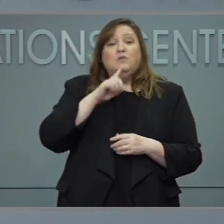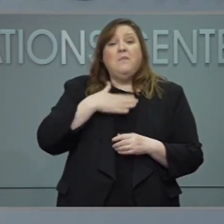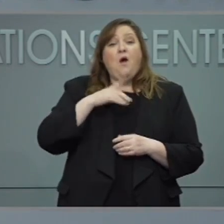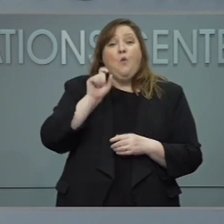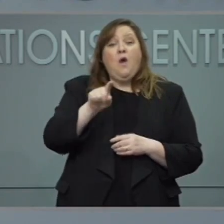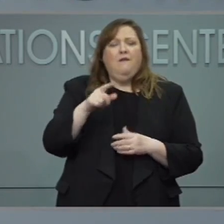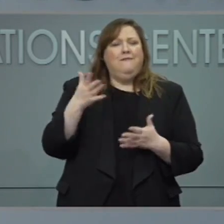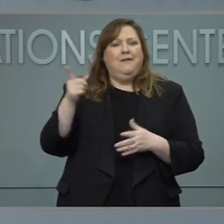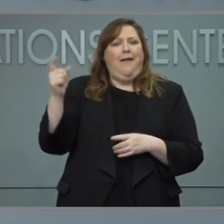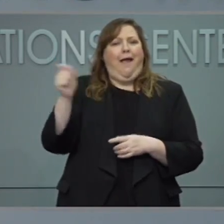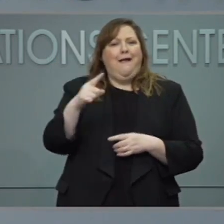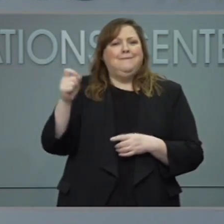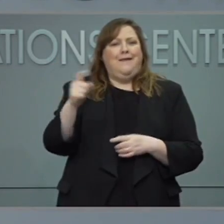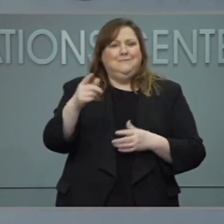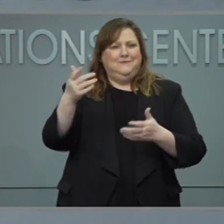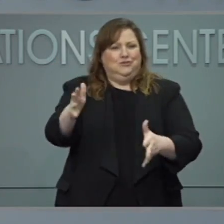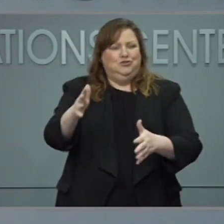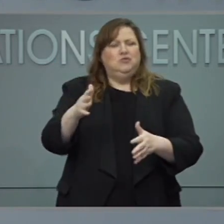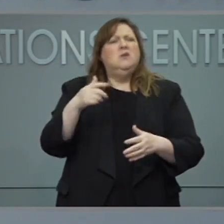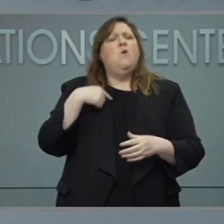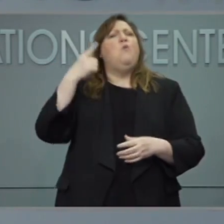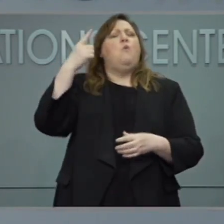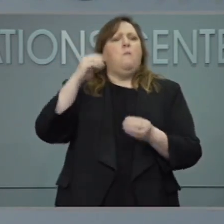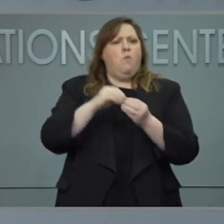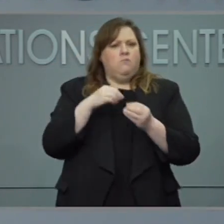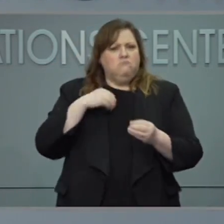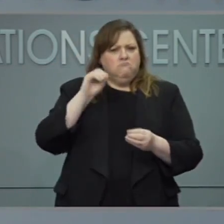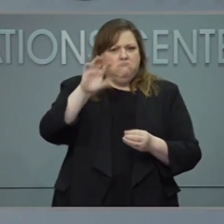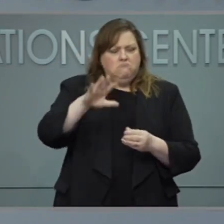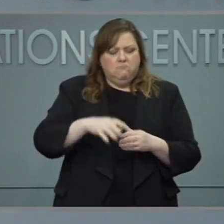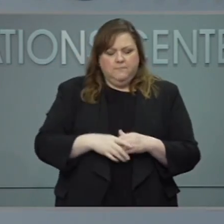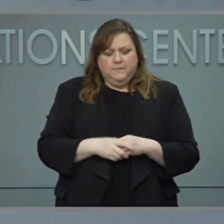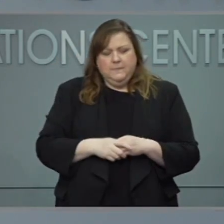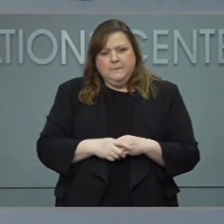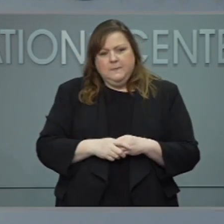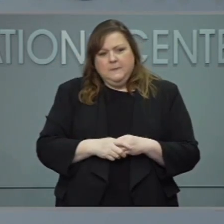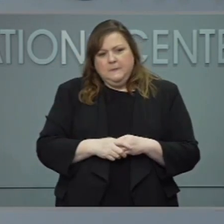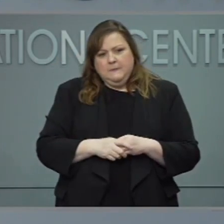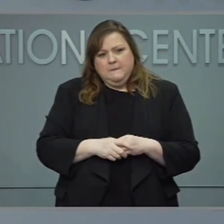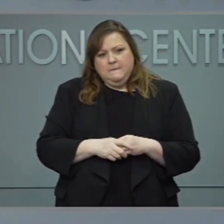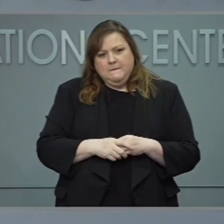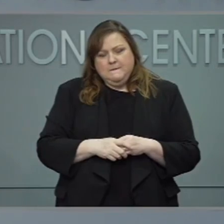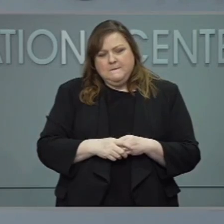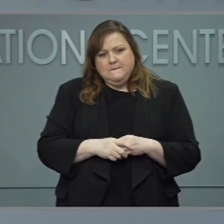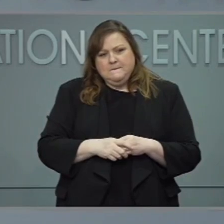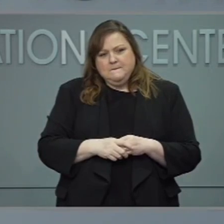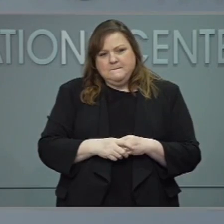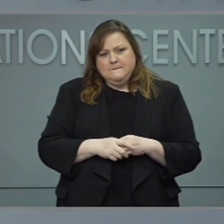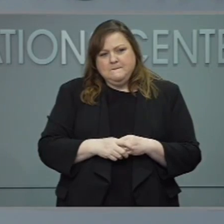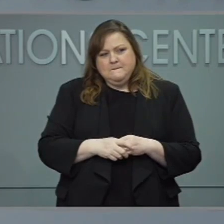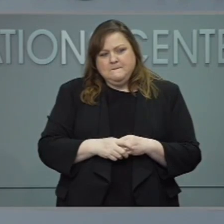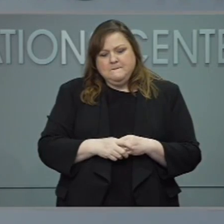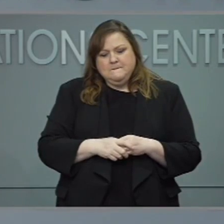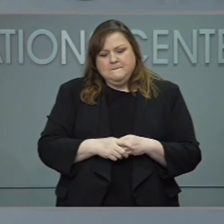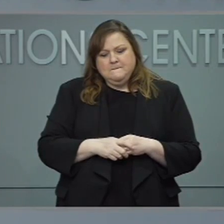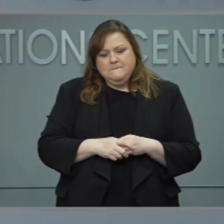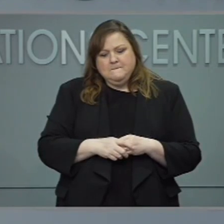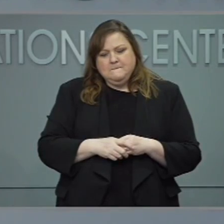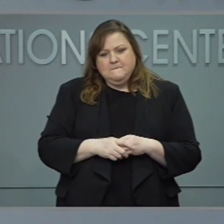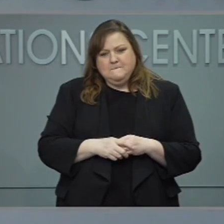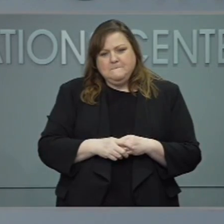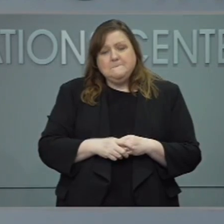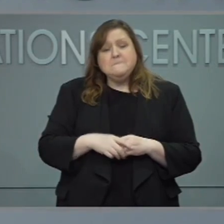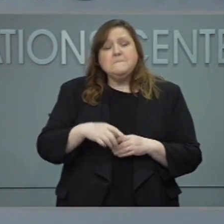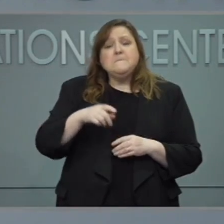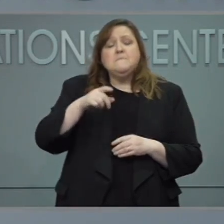ask this one. If you get to the point where we're lifting the mandates now, did y'all feel like y'all would